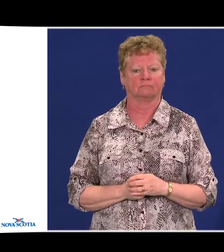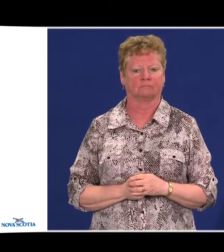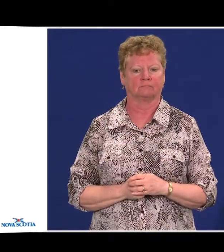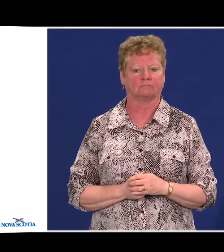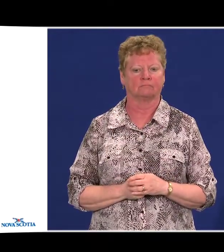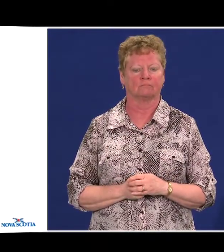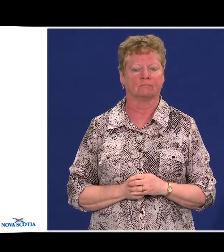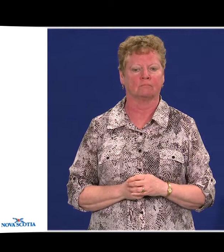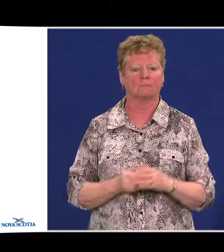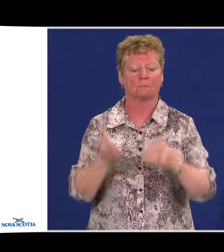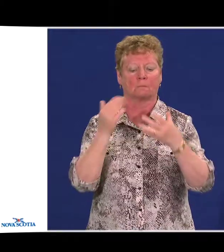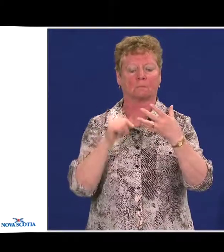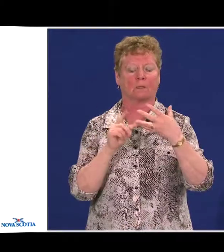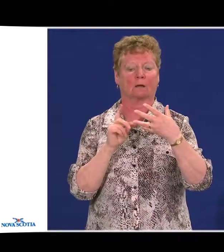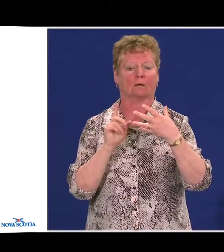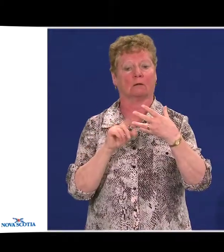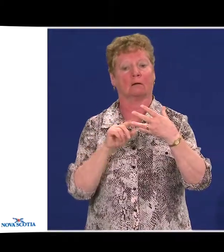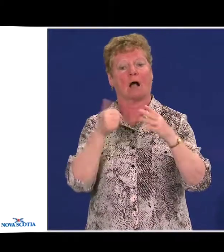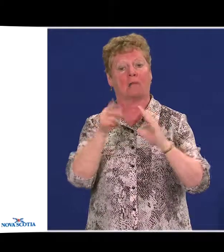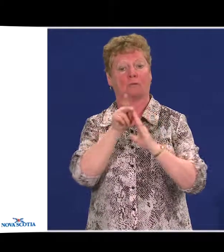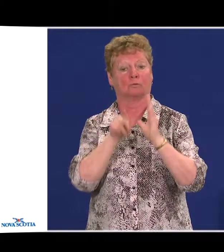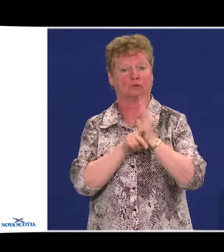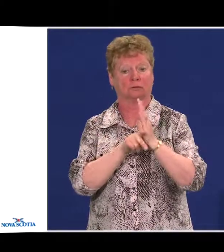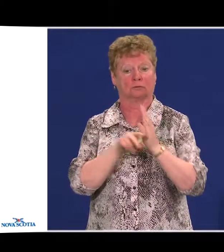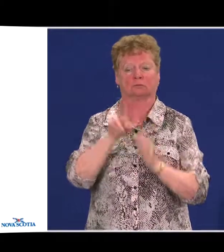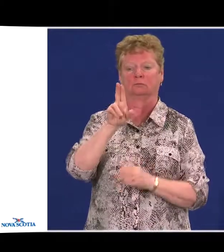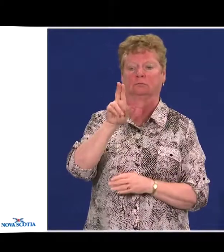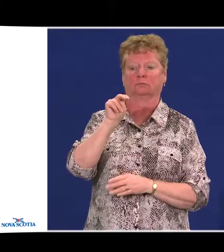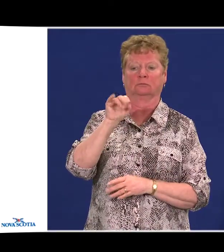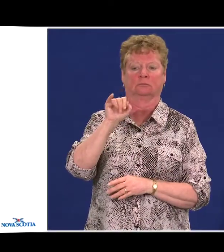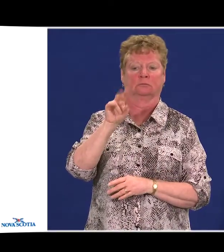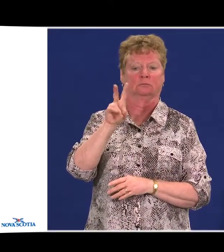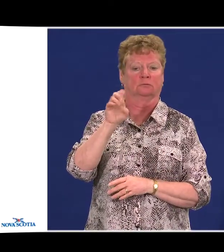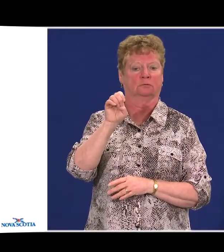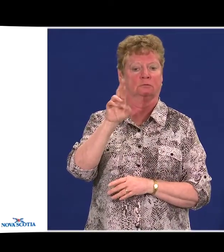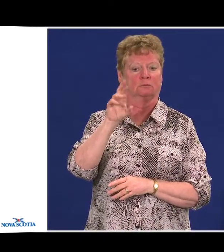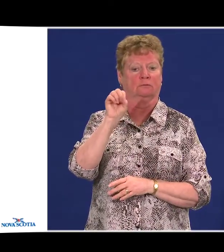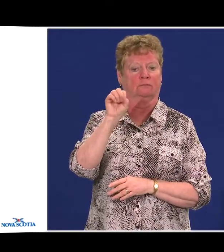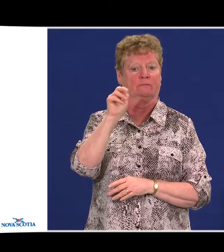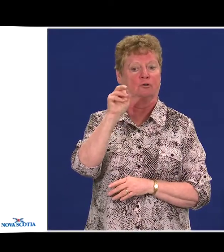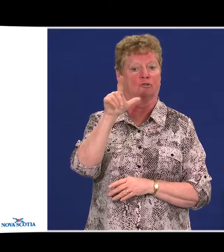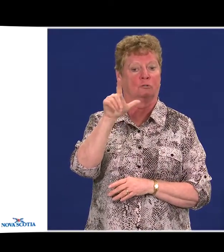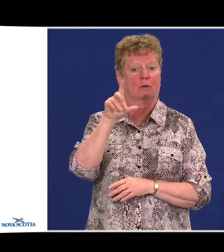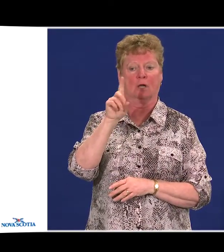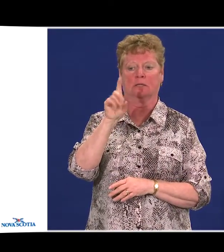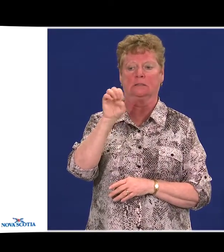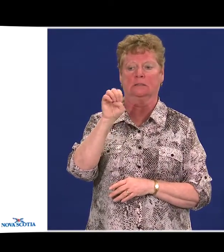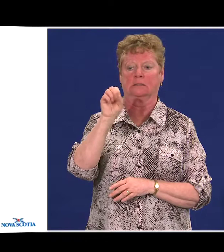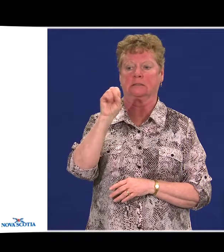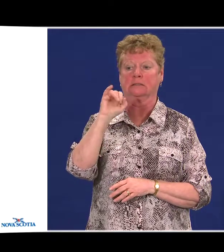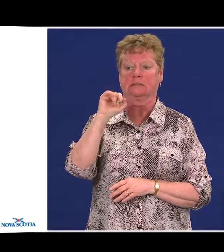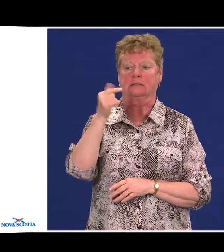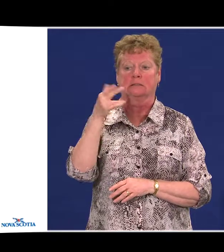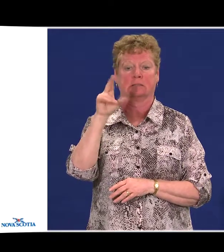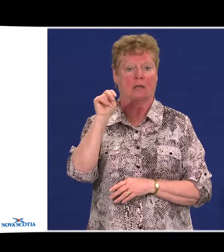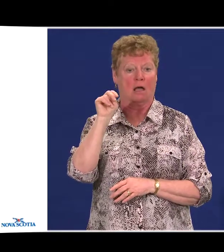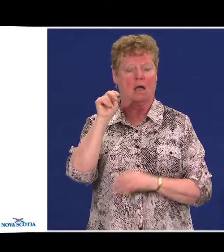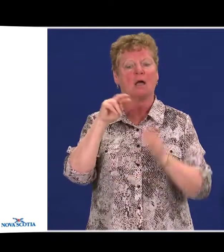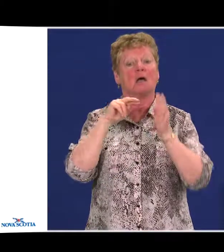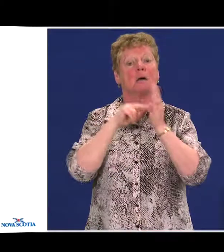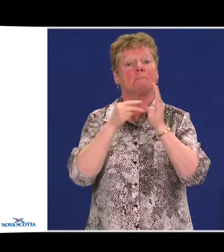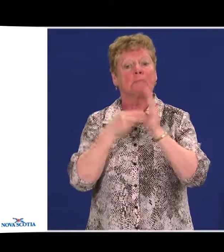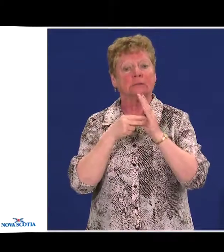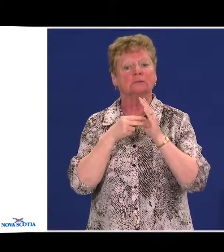The next principle is universal design. This means that access should be